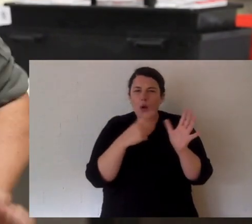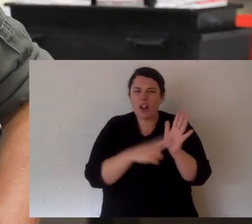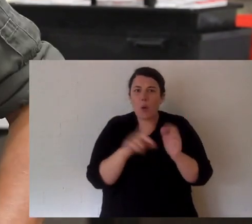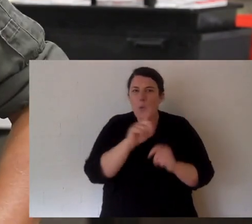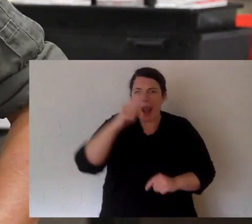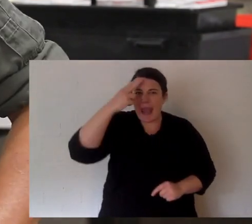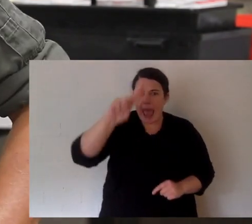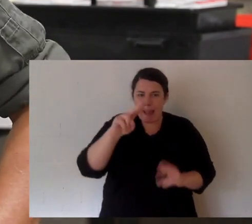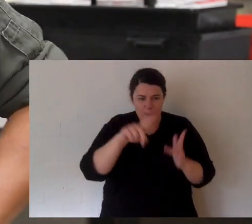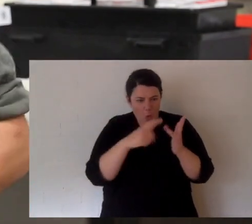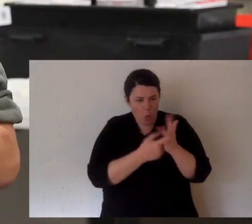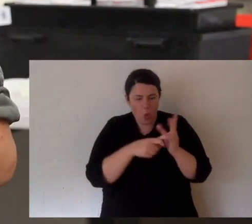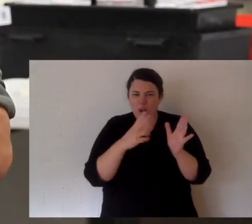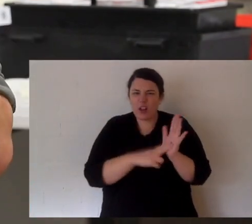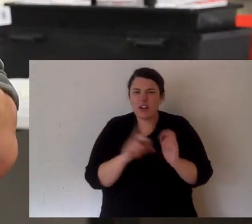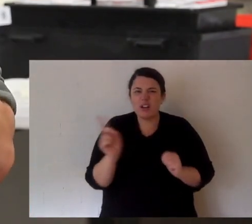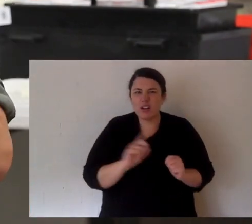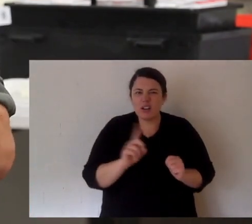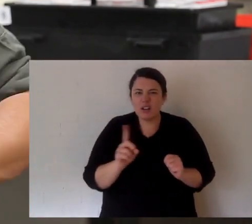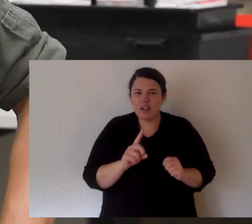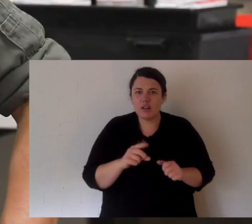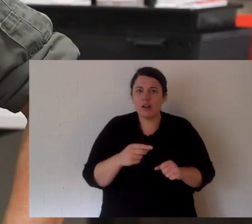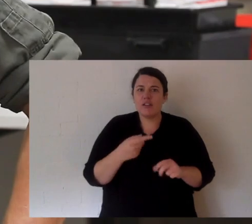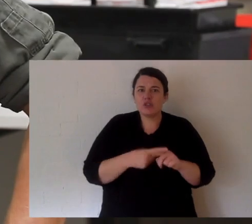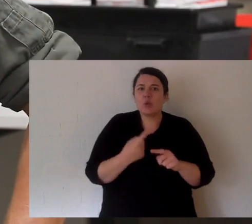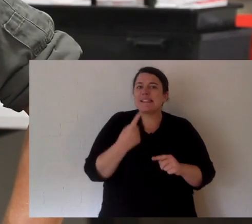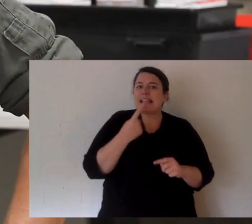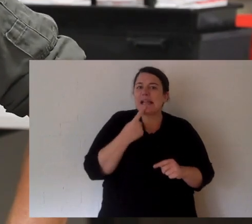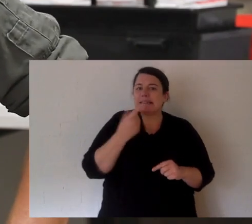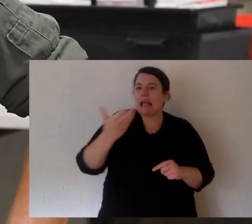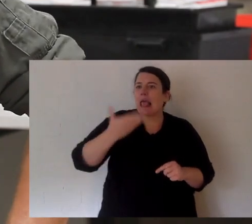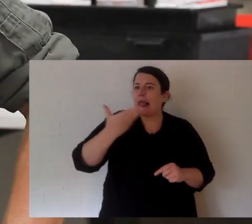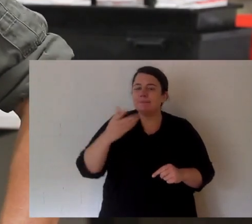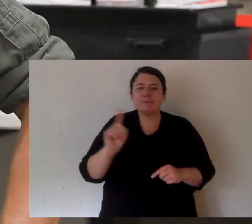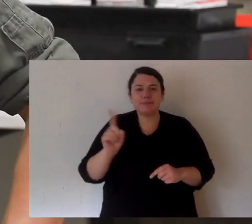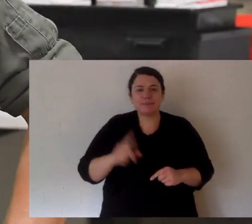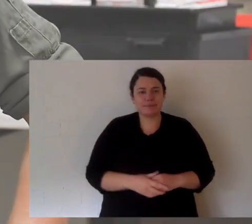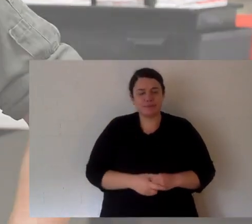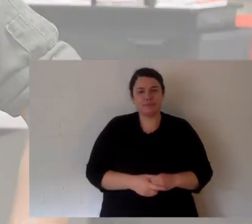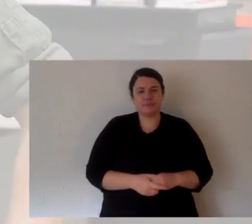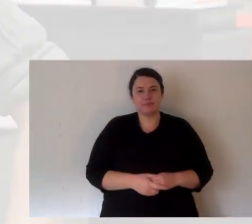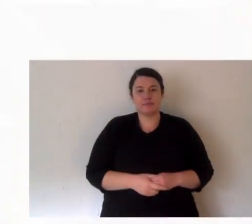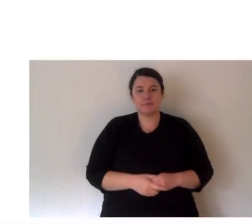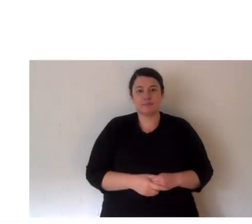everyone can learn. And let me know that you've done both of those things in the comments. See you later.